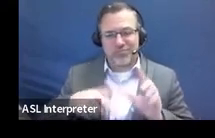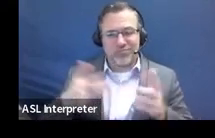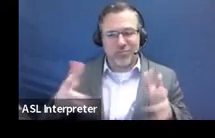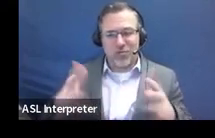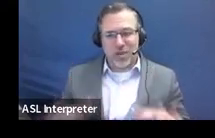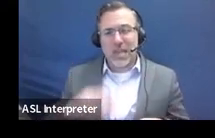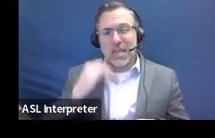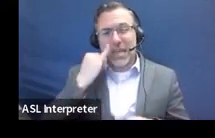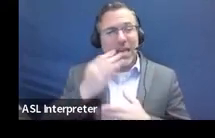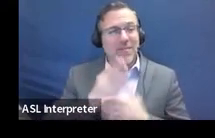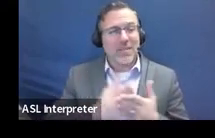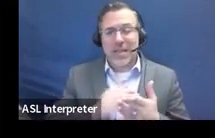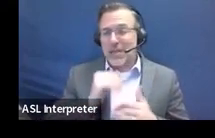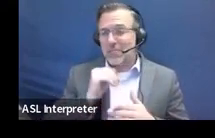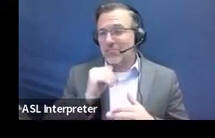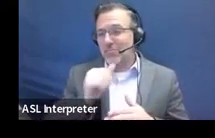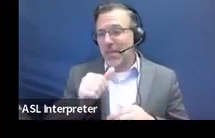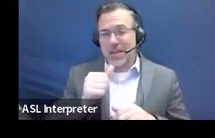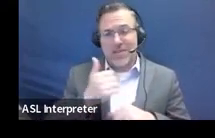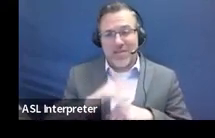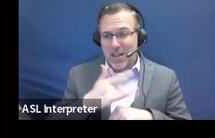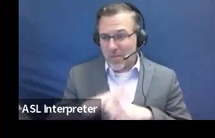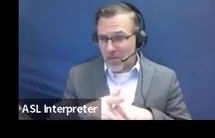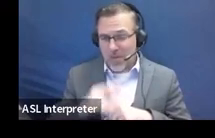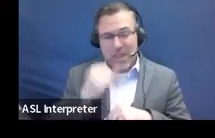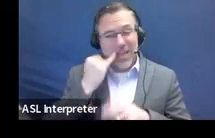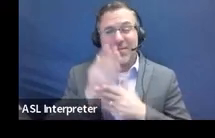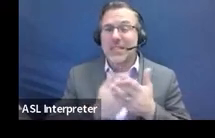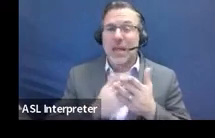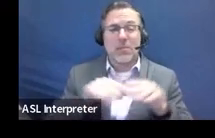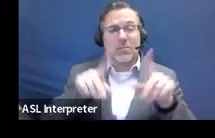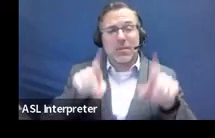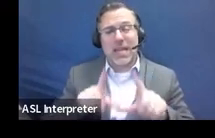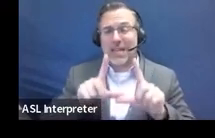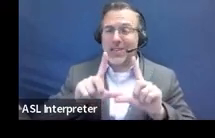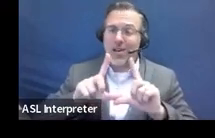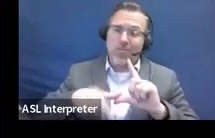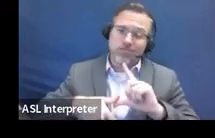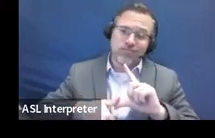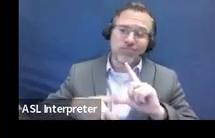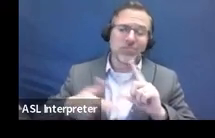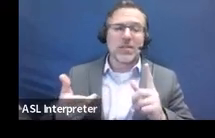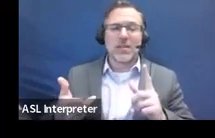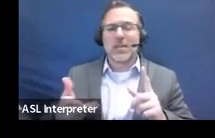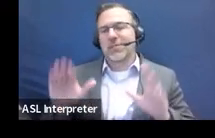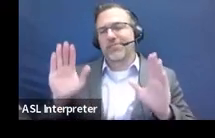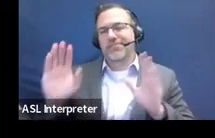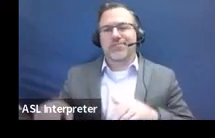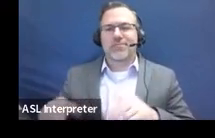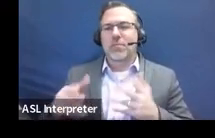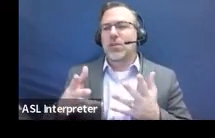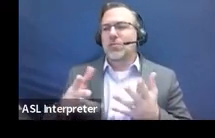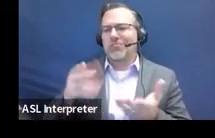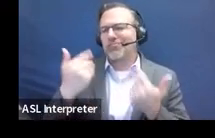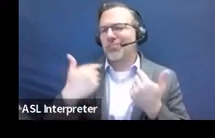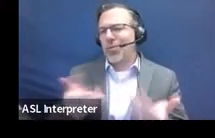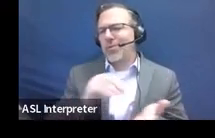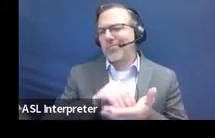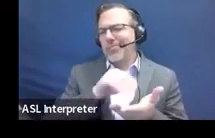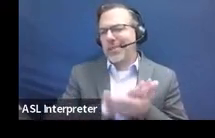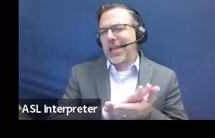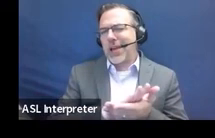aren't applicable anymore, like people aren't using them, just use whatever, you know, assessments would kind of be